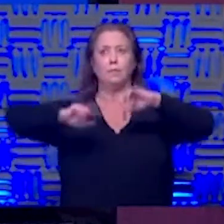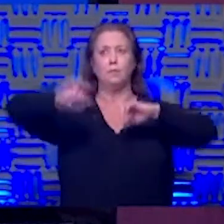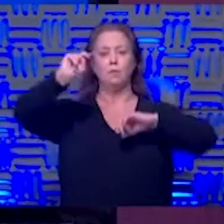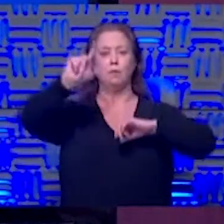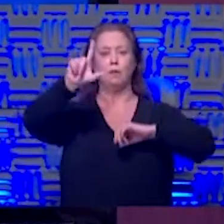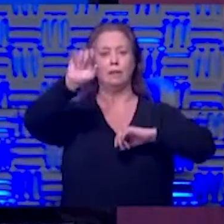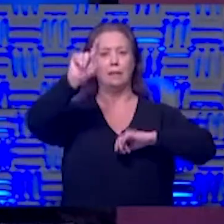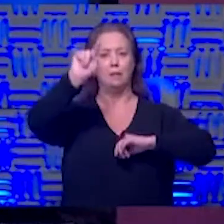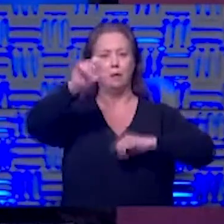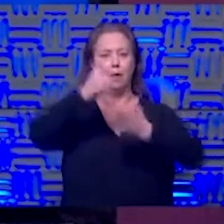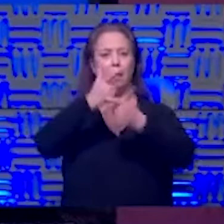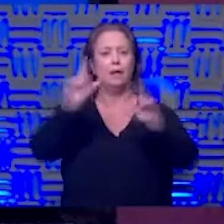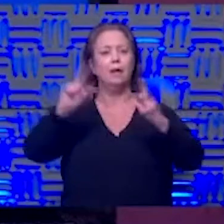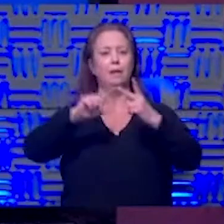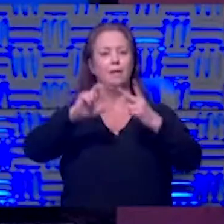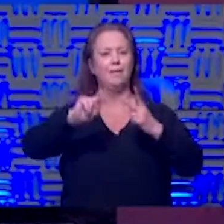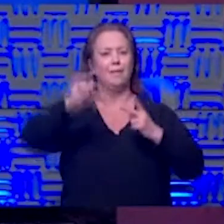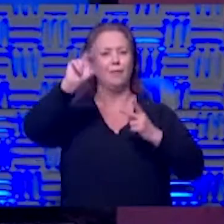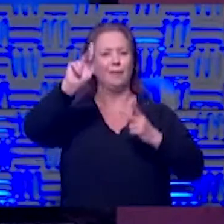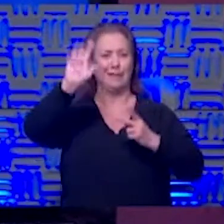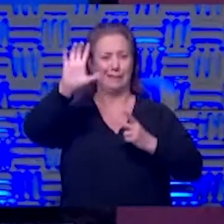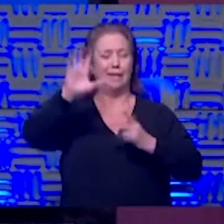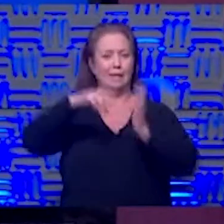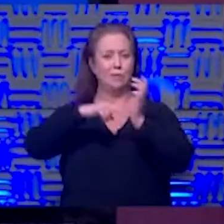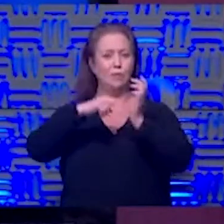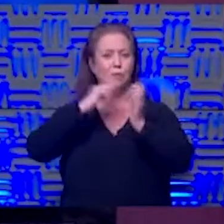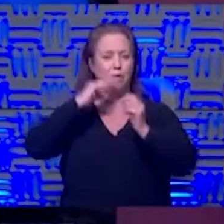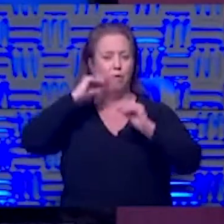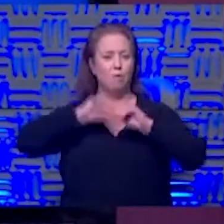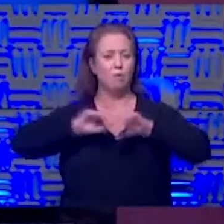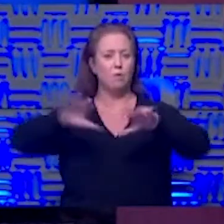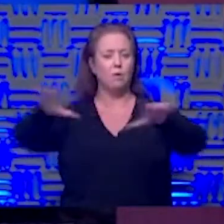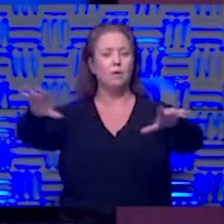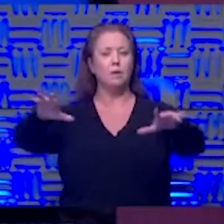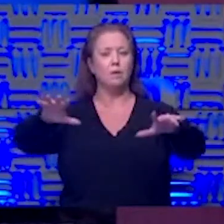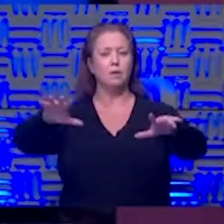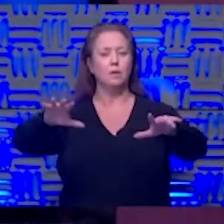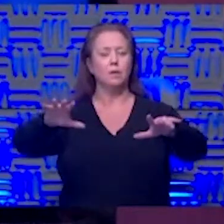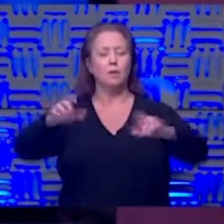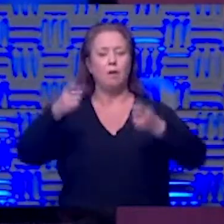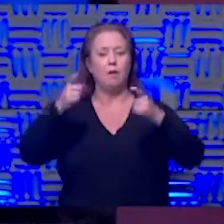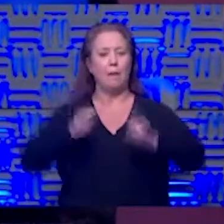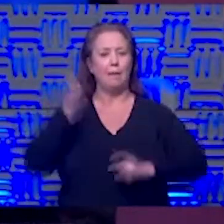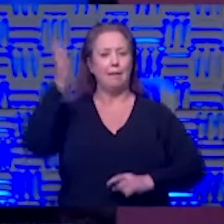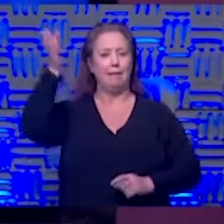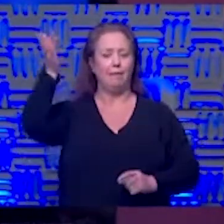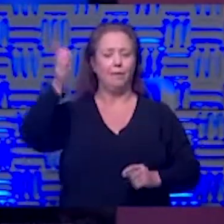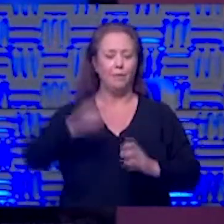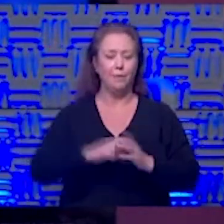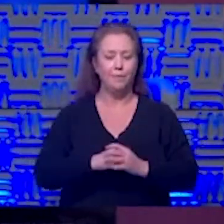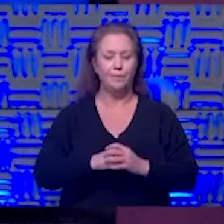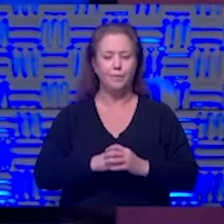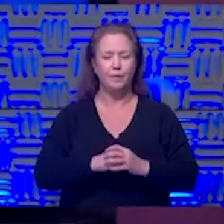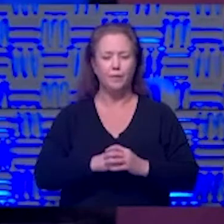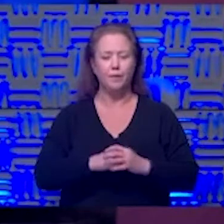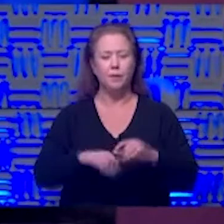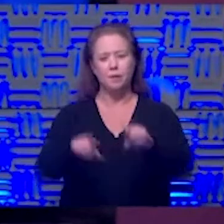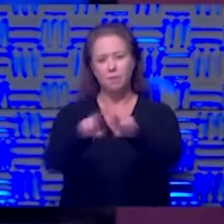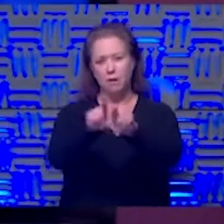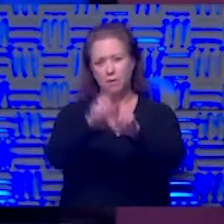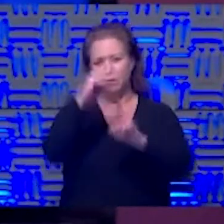and liberty in north kansas city a bit and a lot of that's from nursing home outbreak our nursing home outbreaks but what we also know